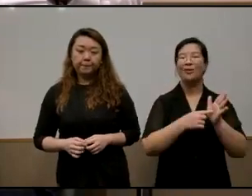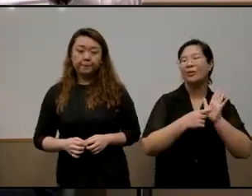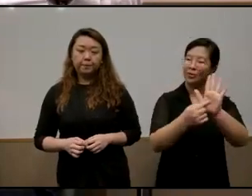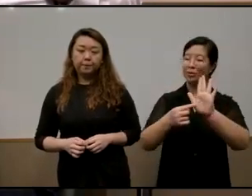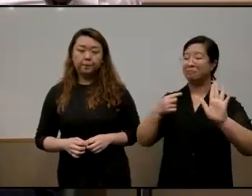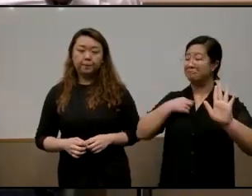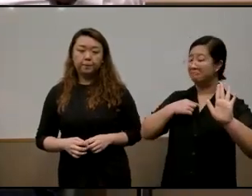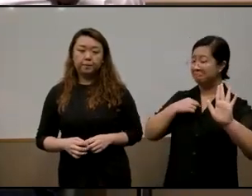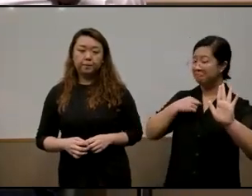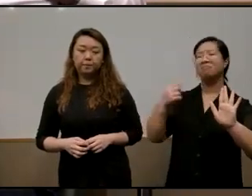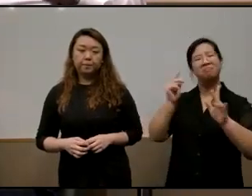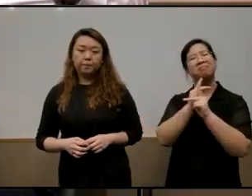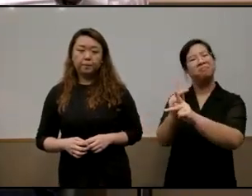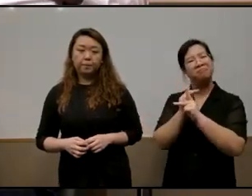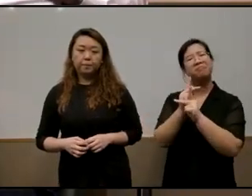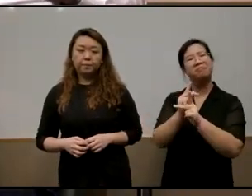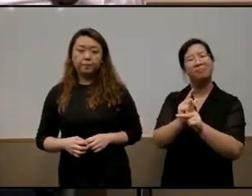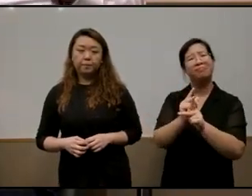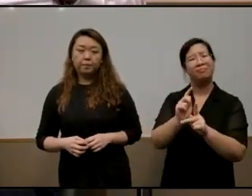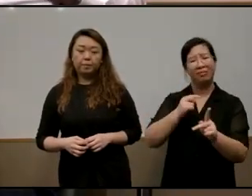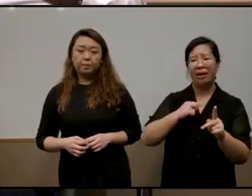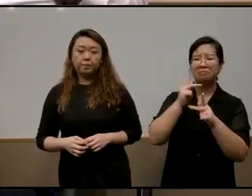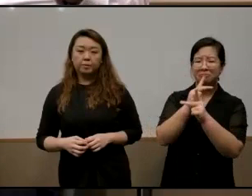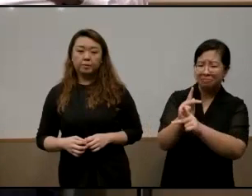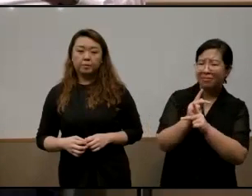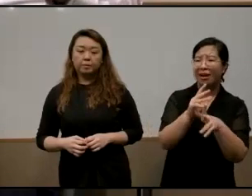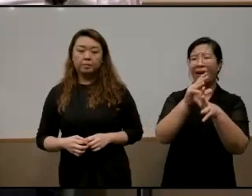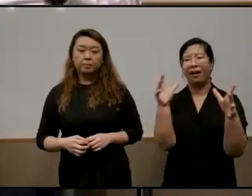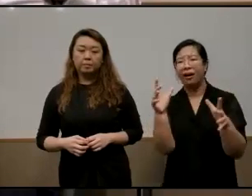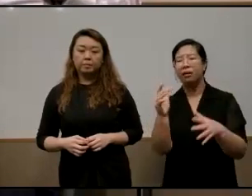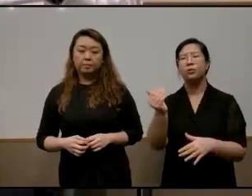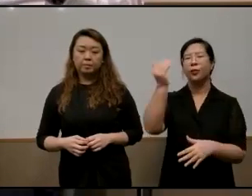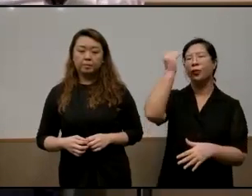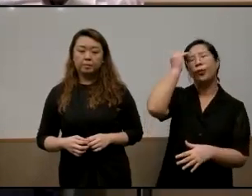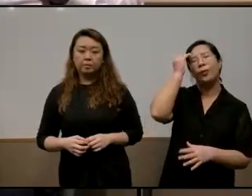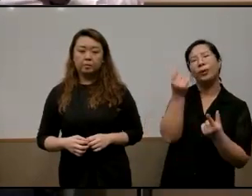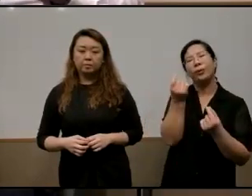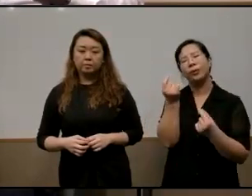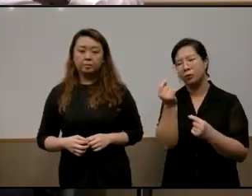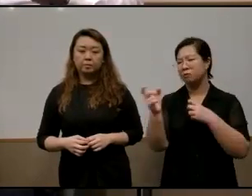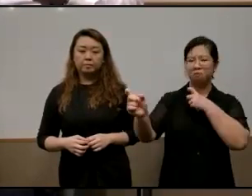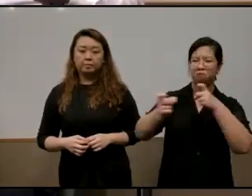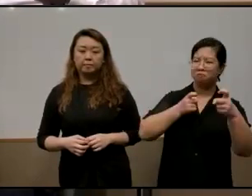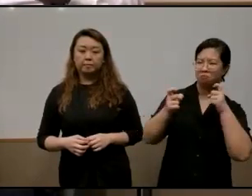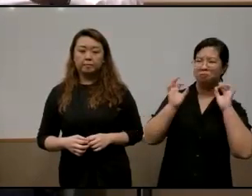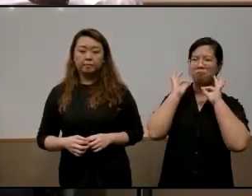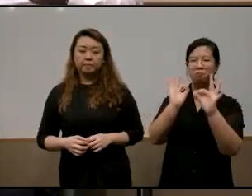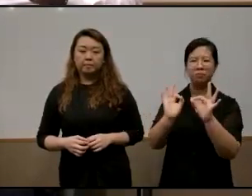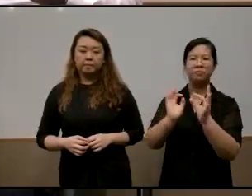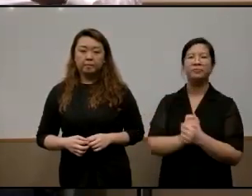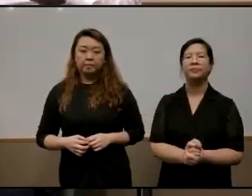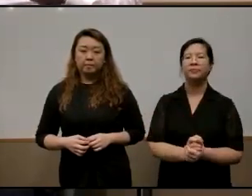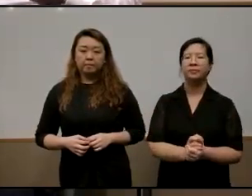being a good and caring government and that you know they're aware and they're in control um of um